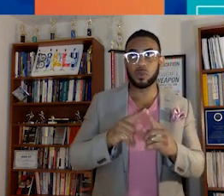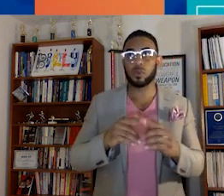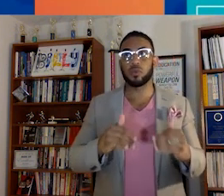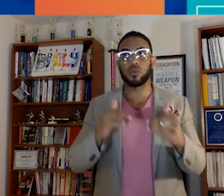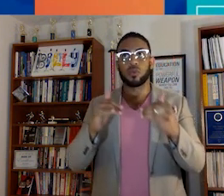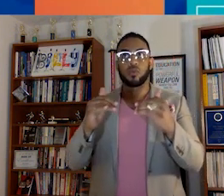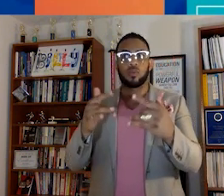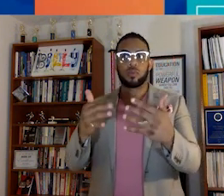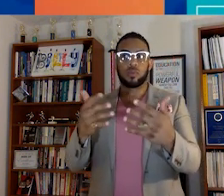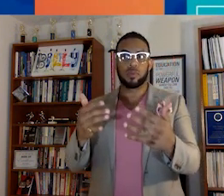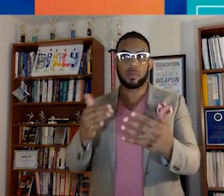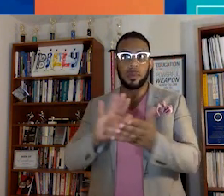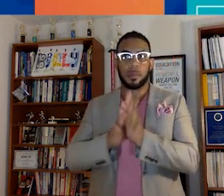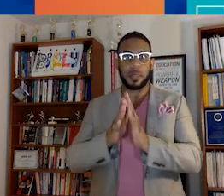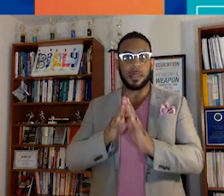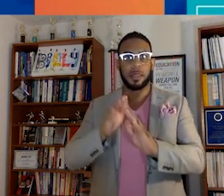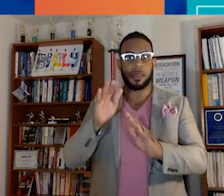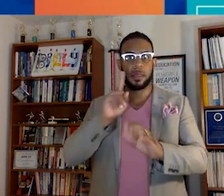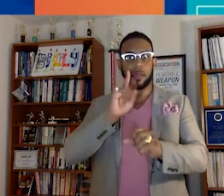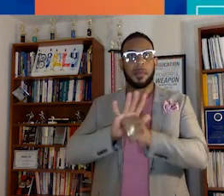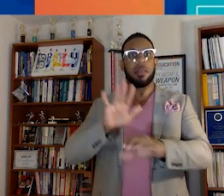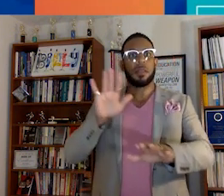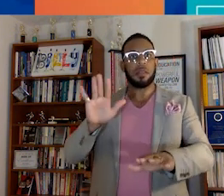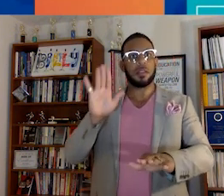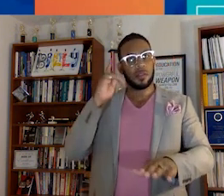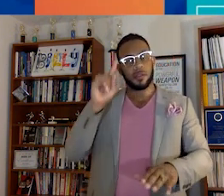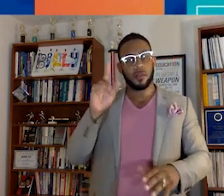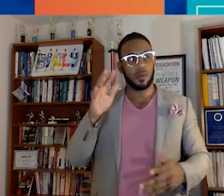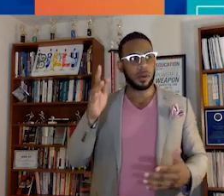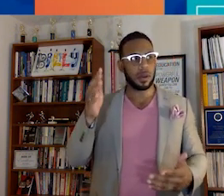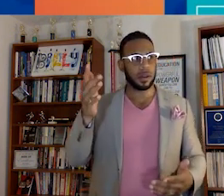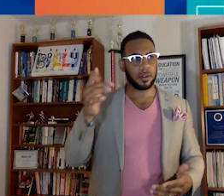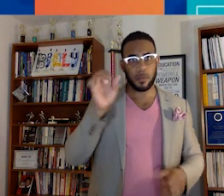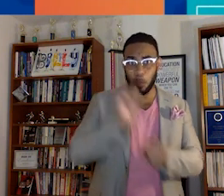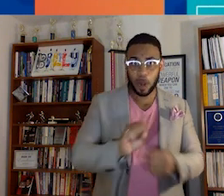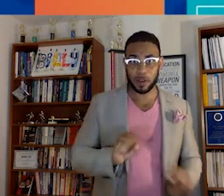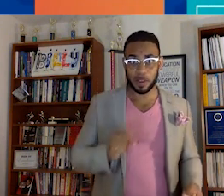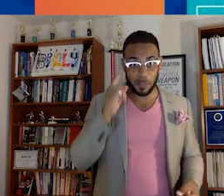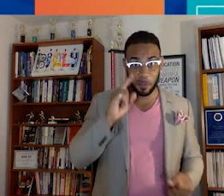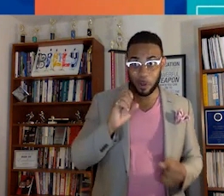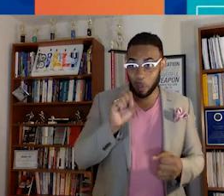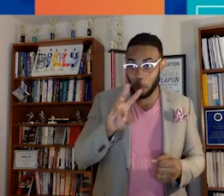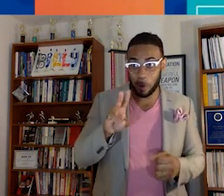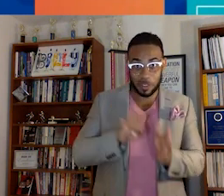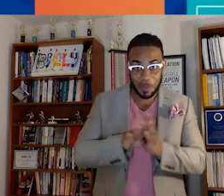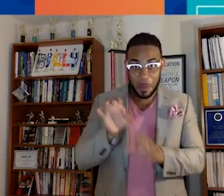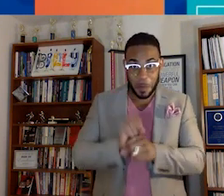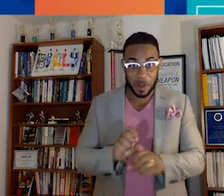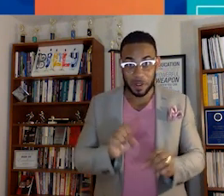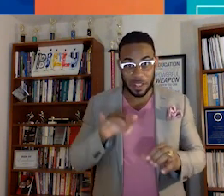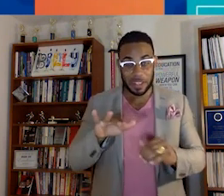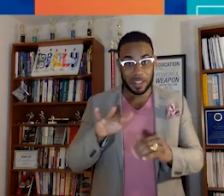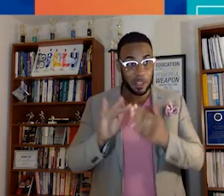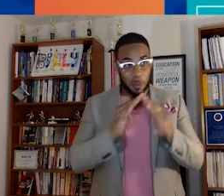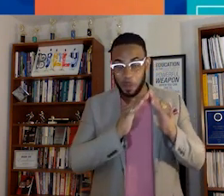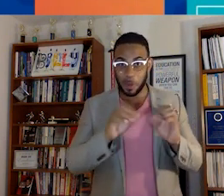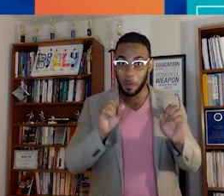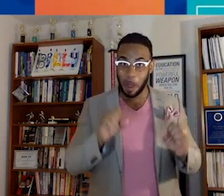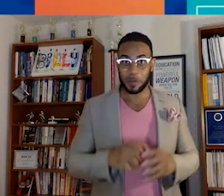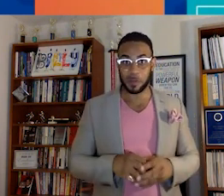be commissioned for work, for software development work in their communities.